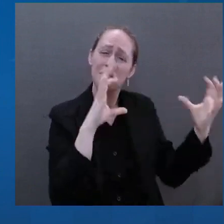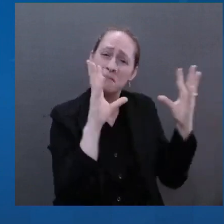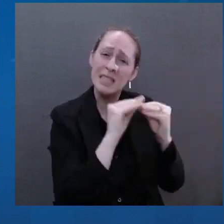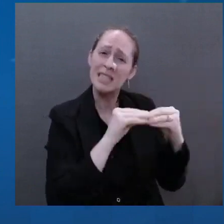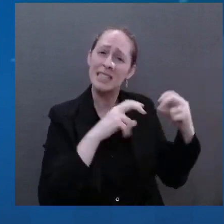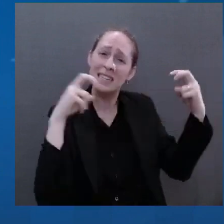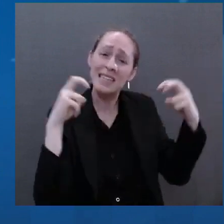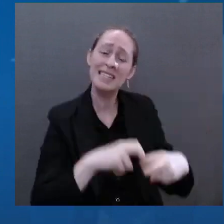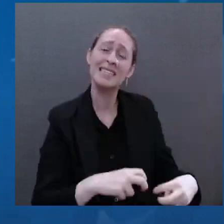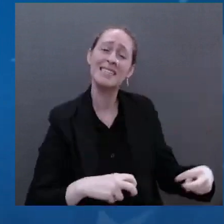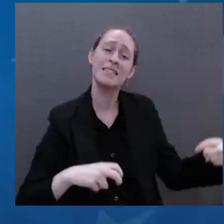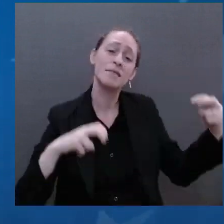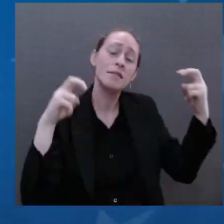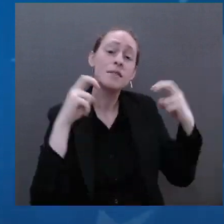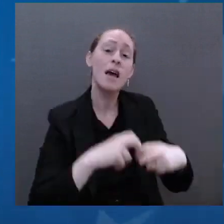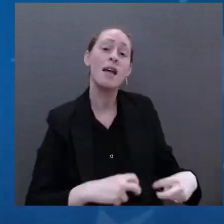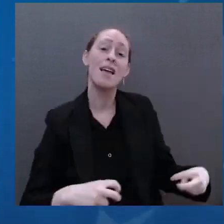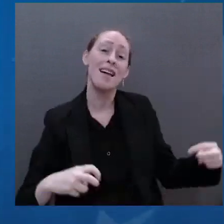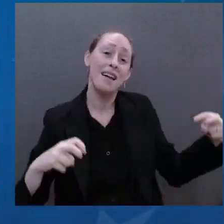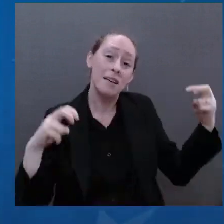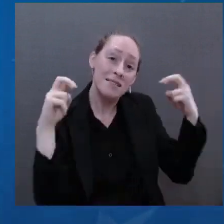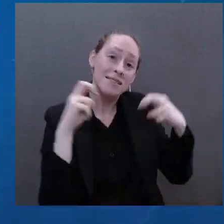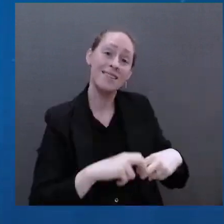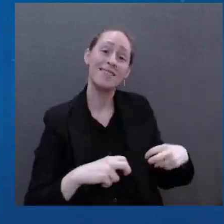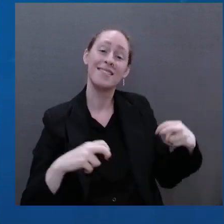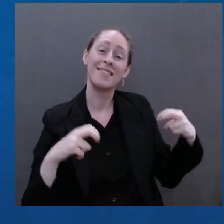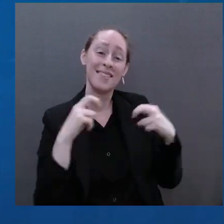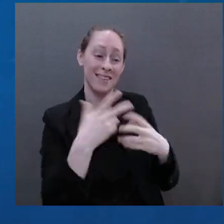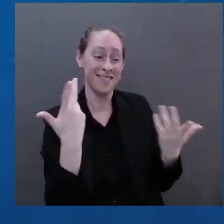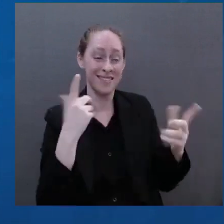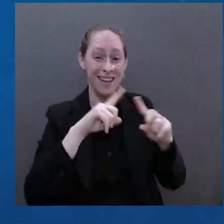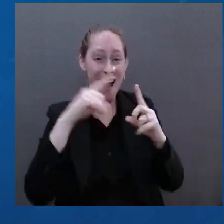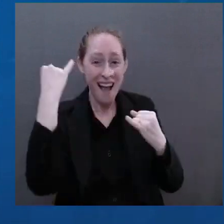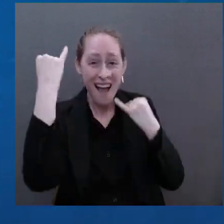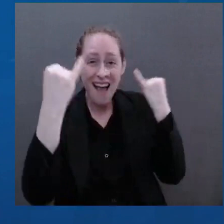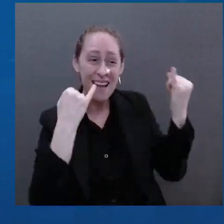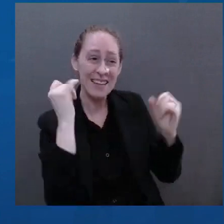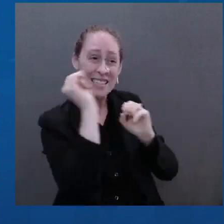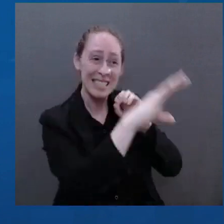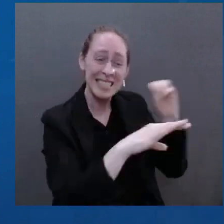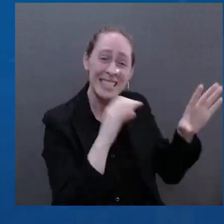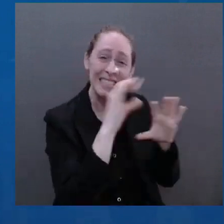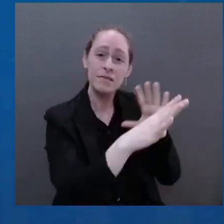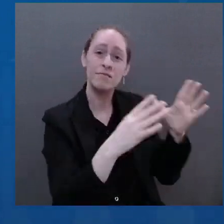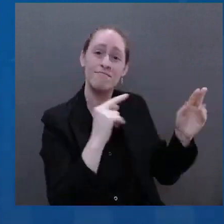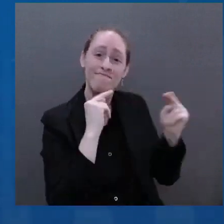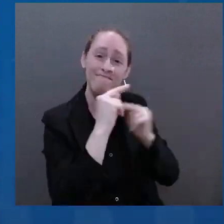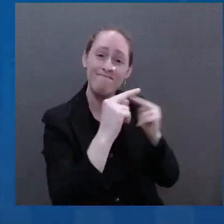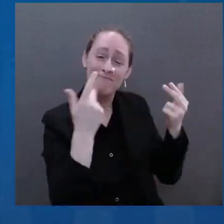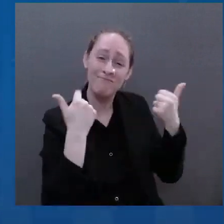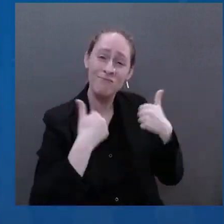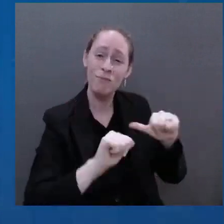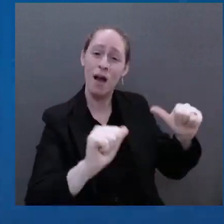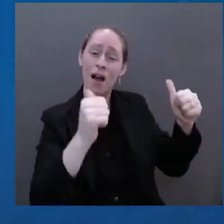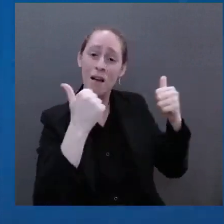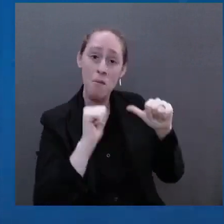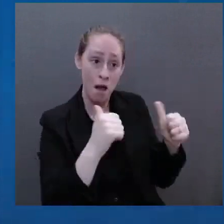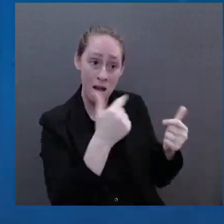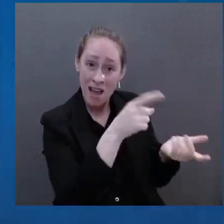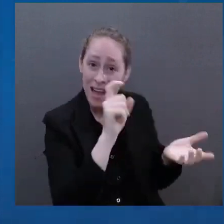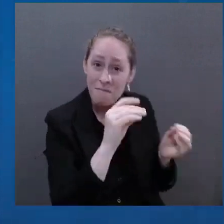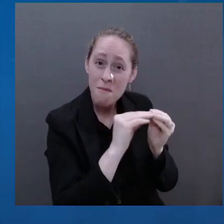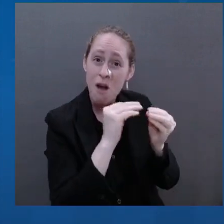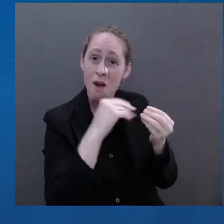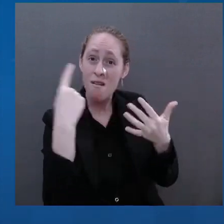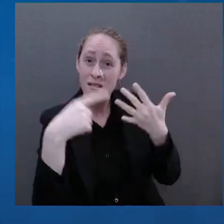and concrete proposal to strengthen European security, enhance transparency, build confidence on